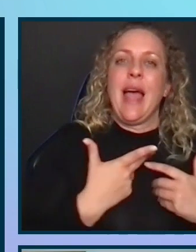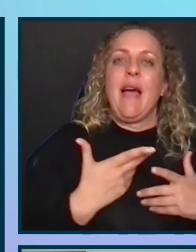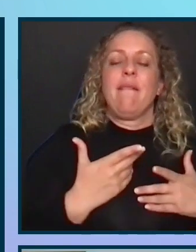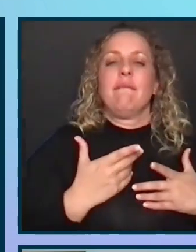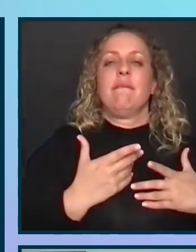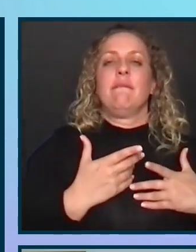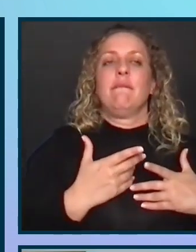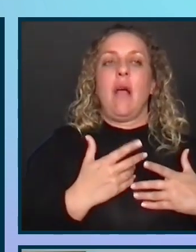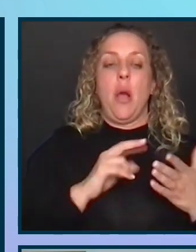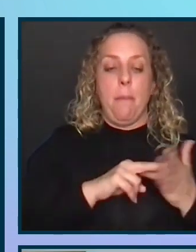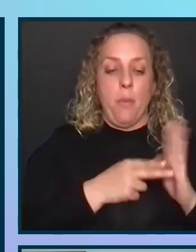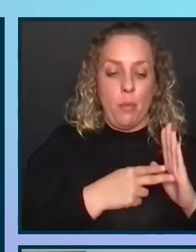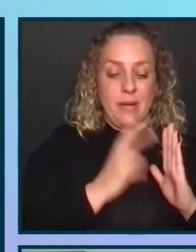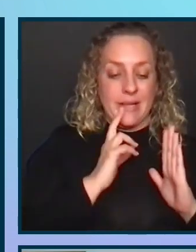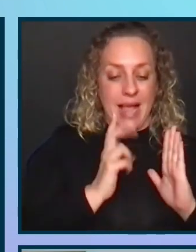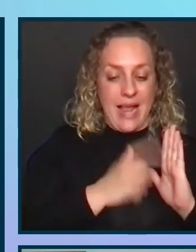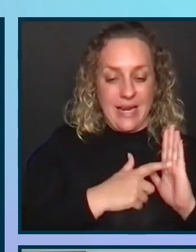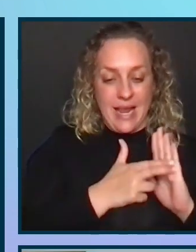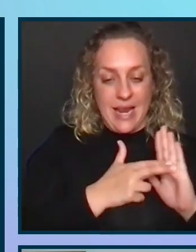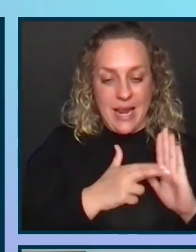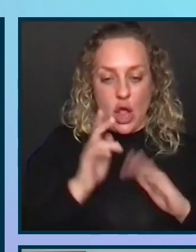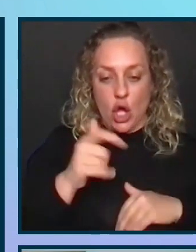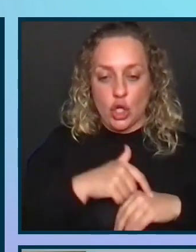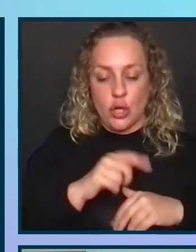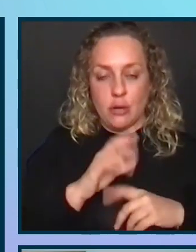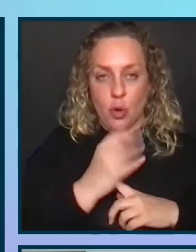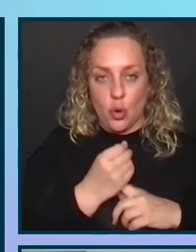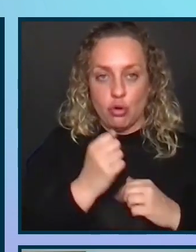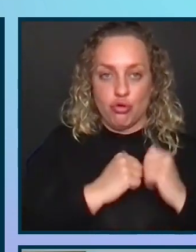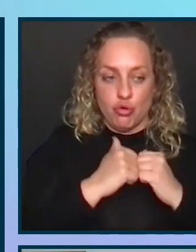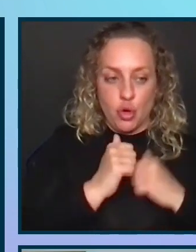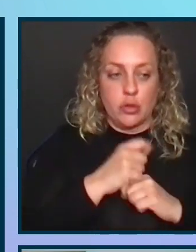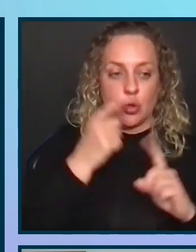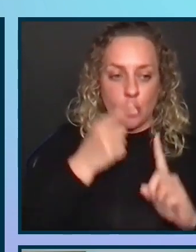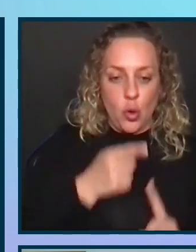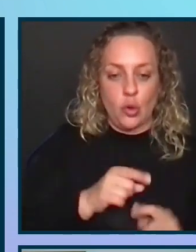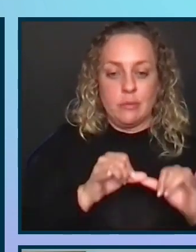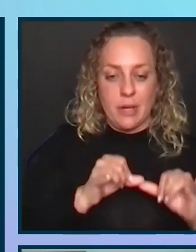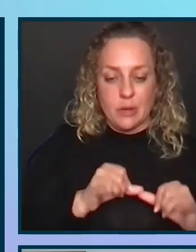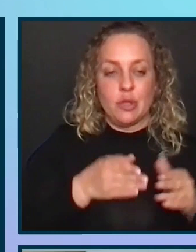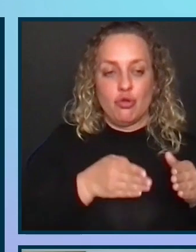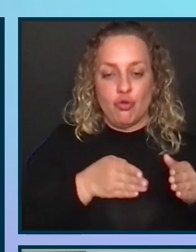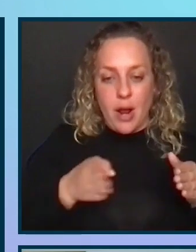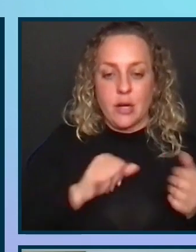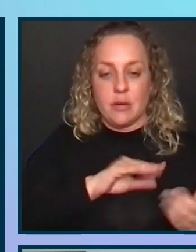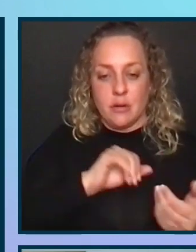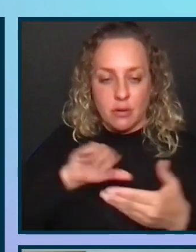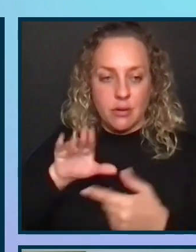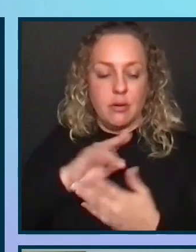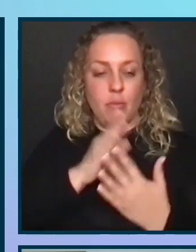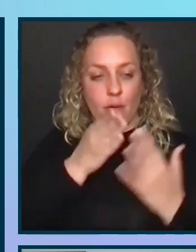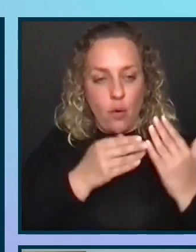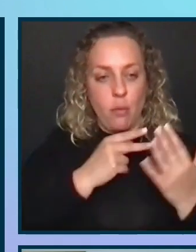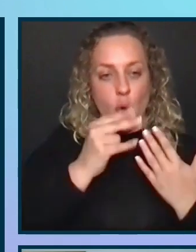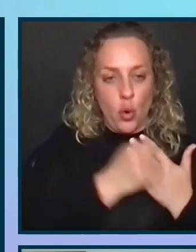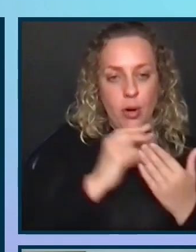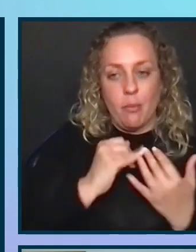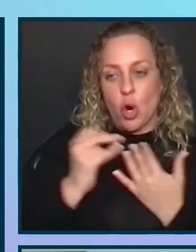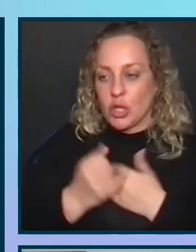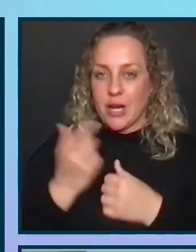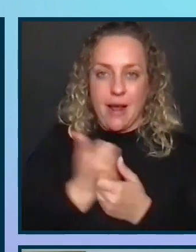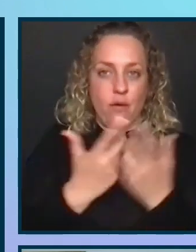aligned their purpose, identity, long-term goals, culture, structure, goals, measurement, strategy, portfolio, program, projects,